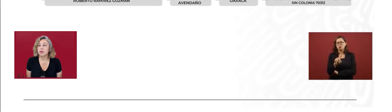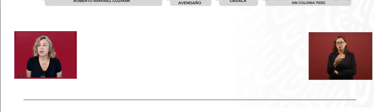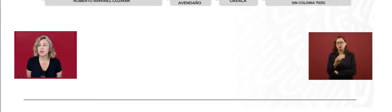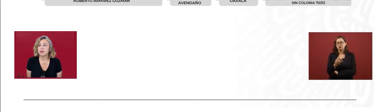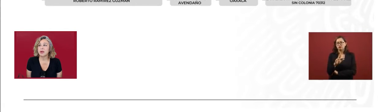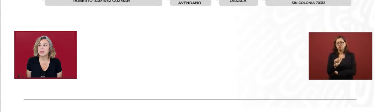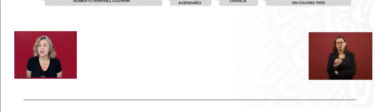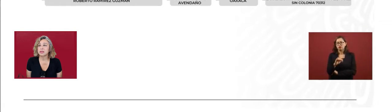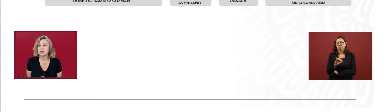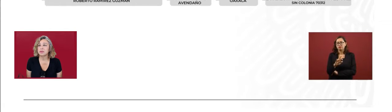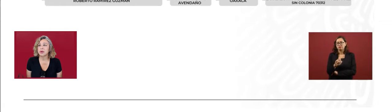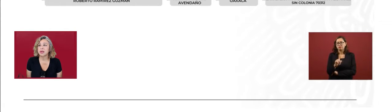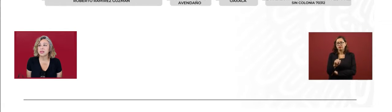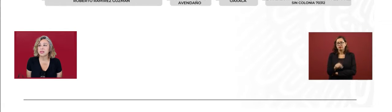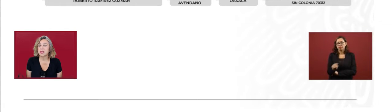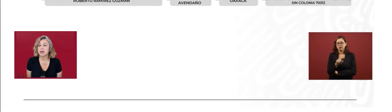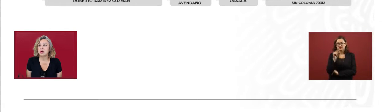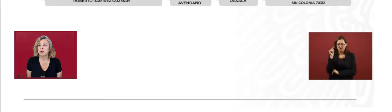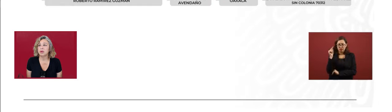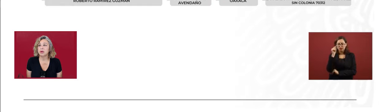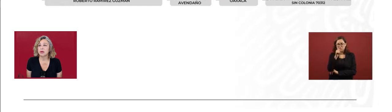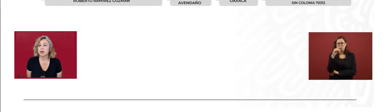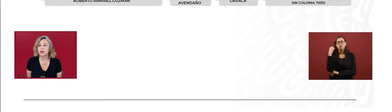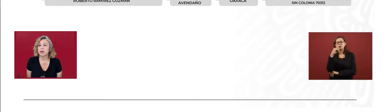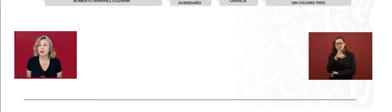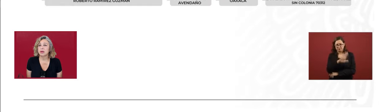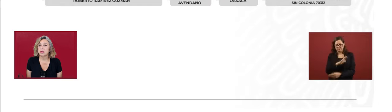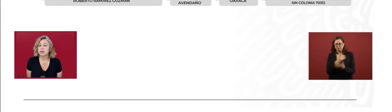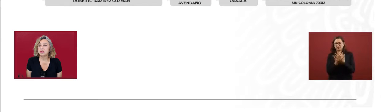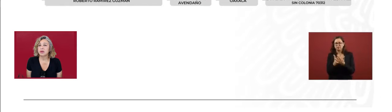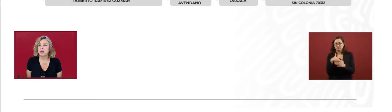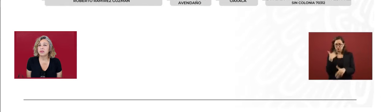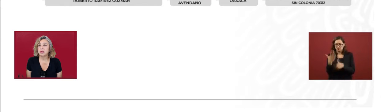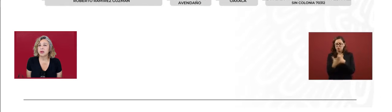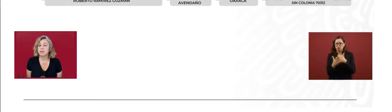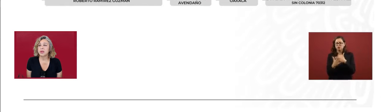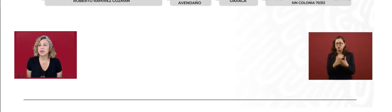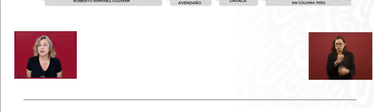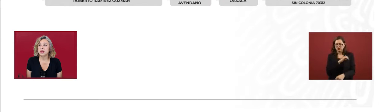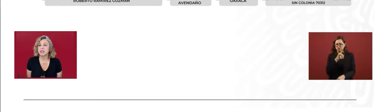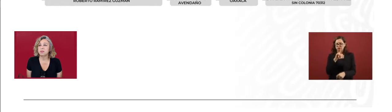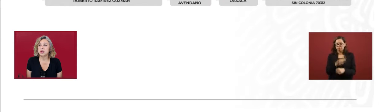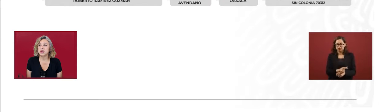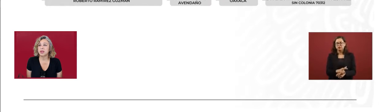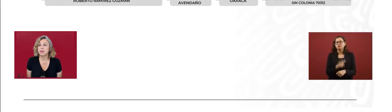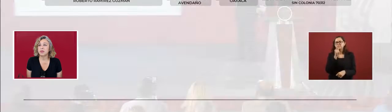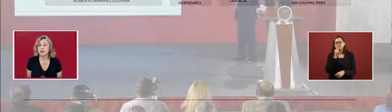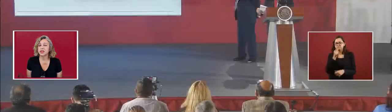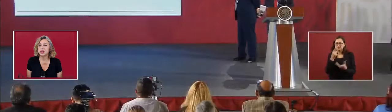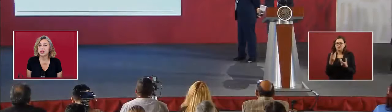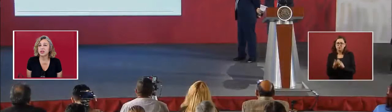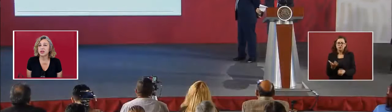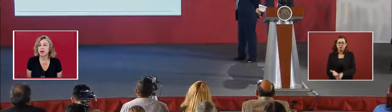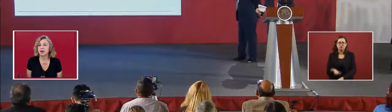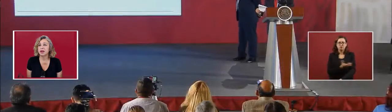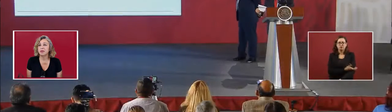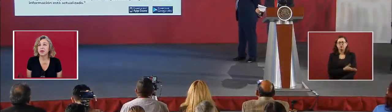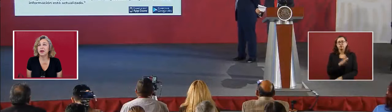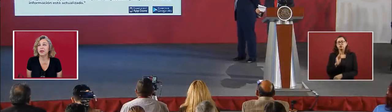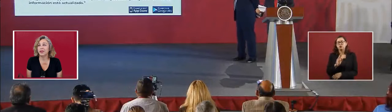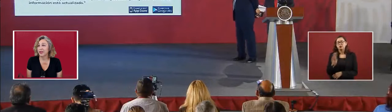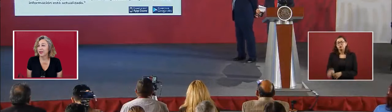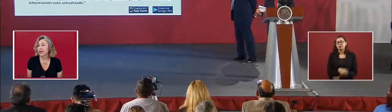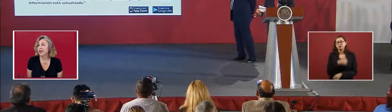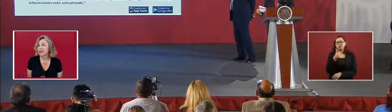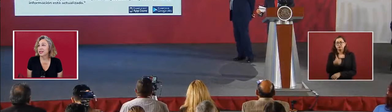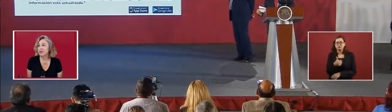Roberto Ramirez Guzman is the owner so now they're gonna be doing a special operation on him